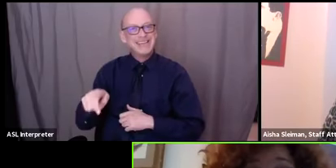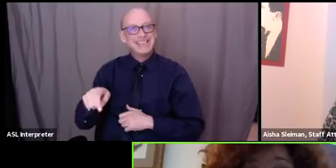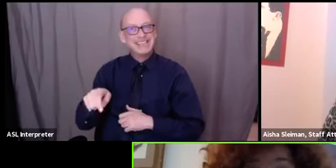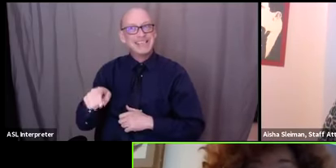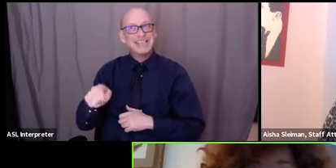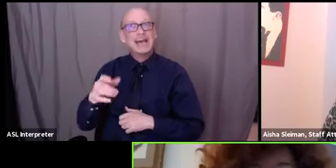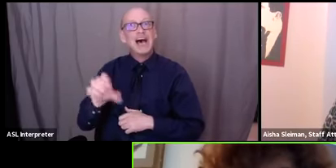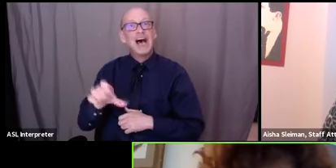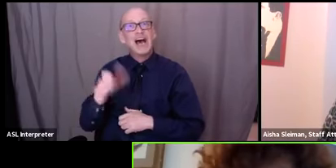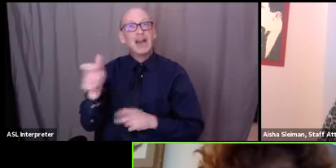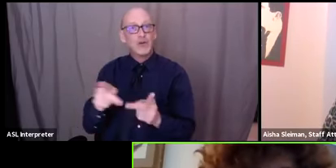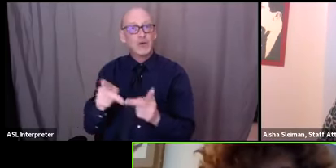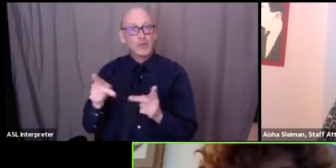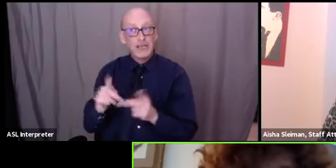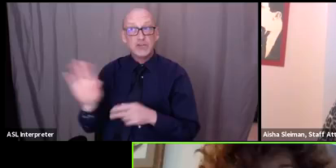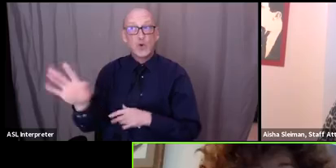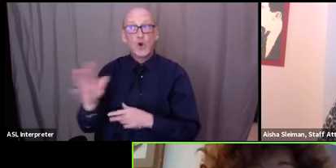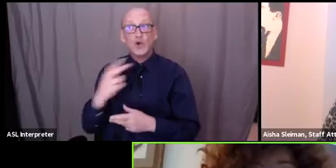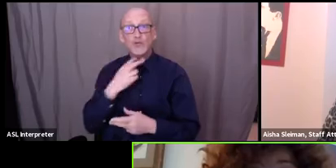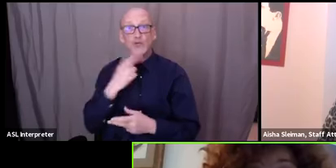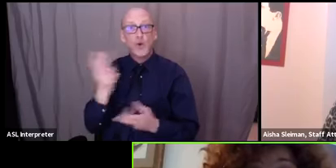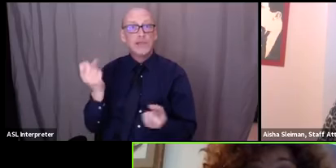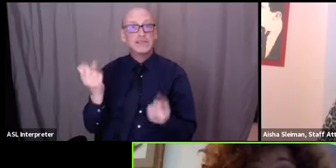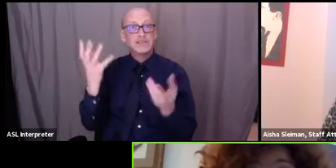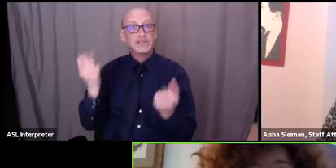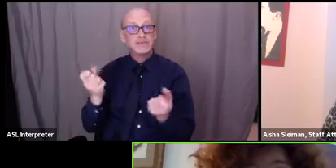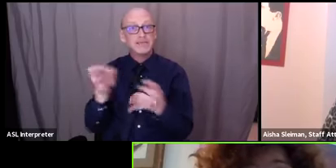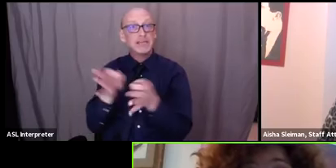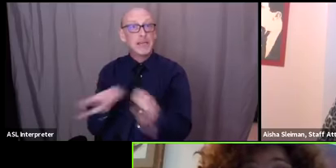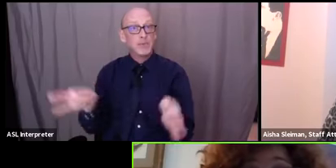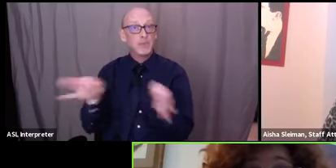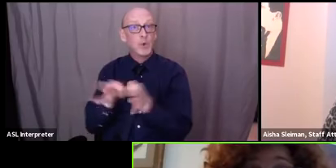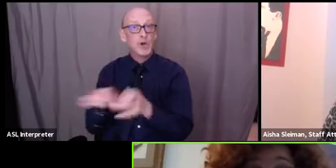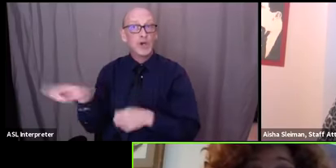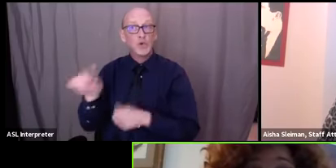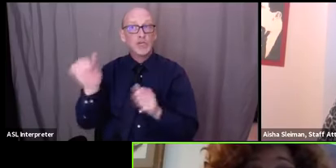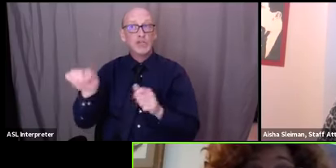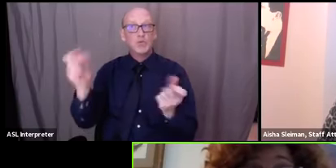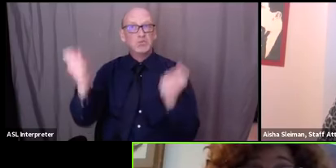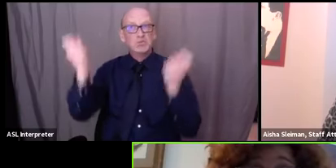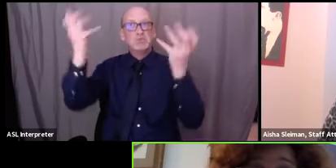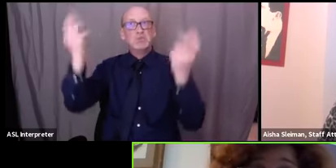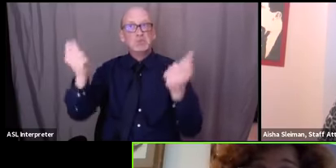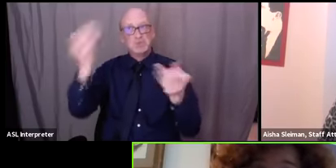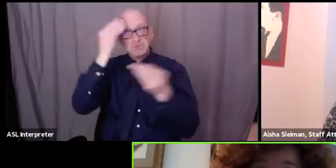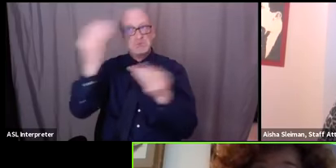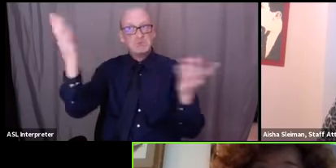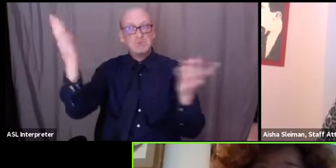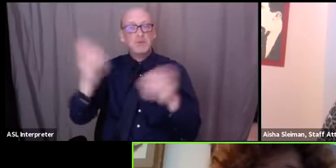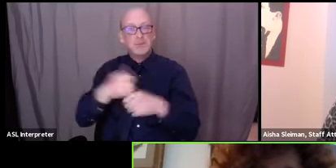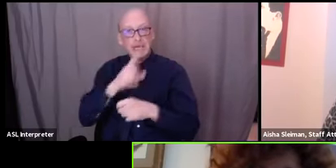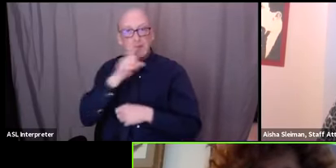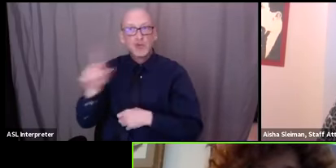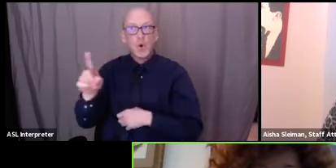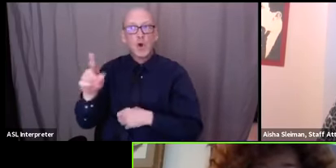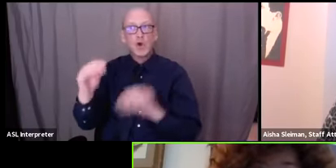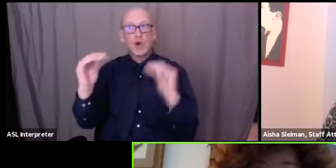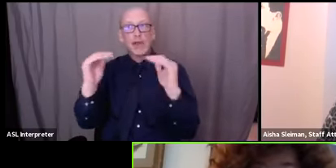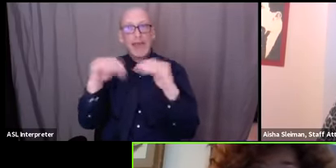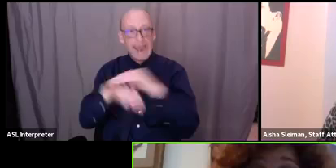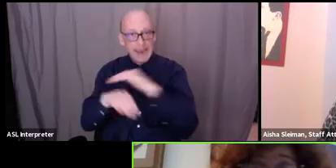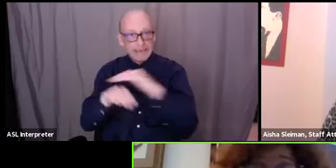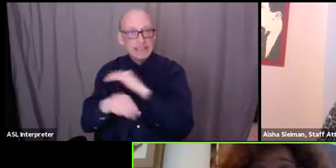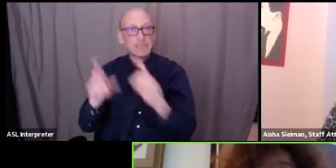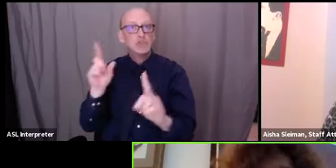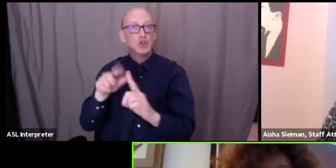place where their voices are important and they need to raise their voices to make sure that there is access to this